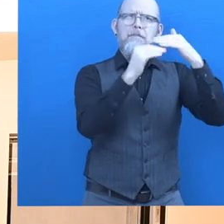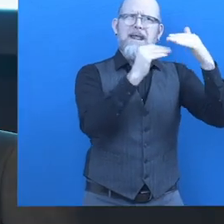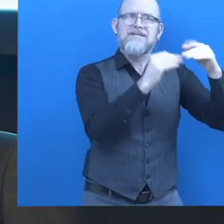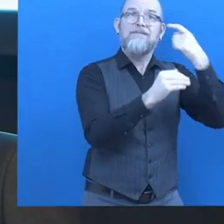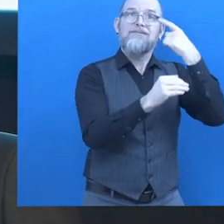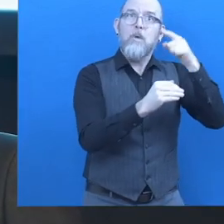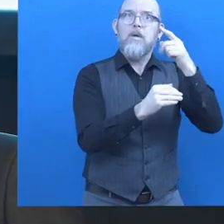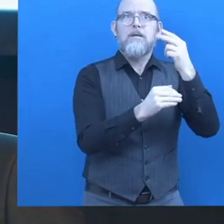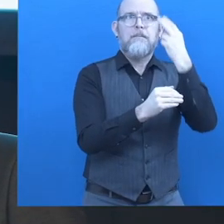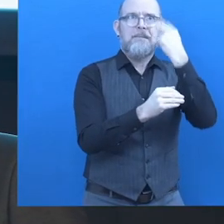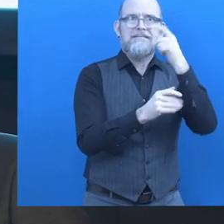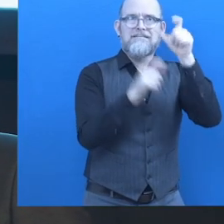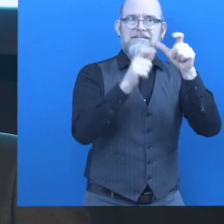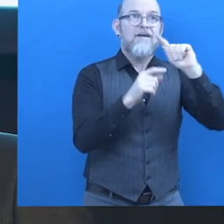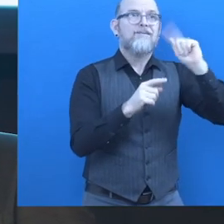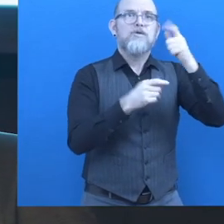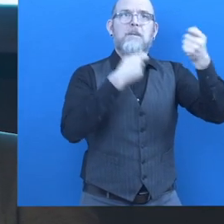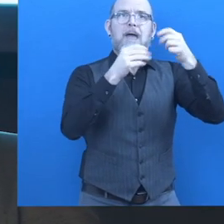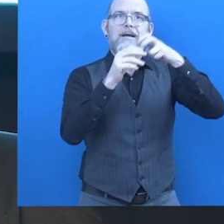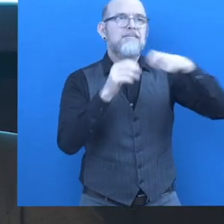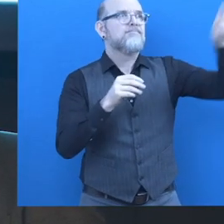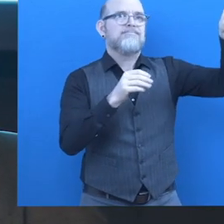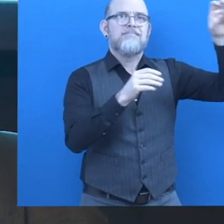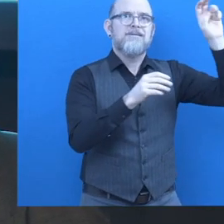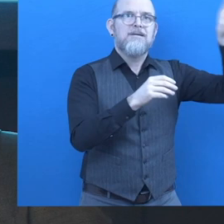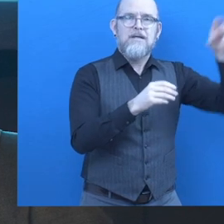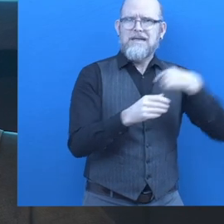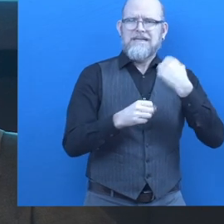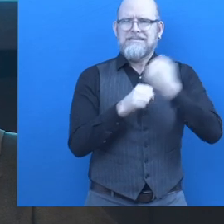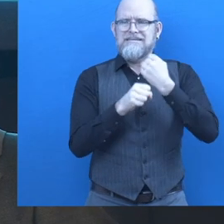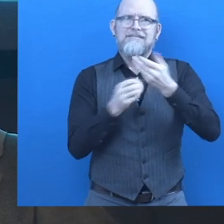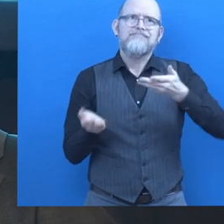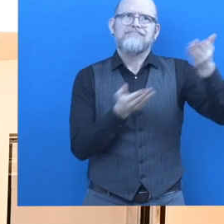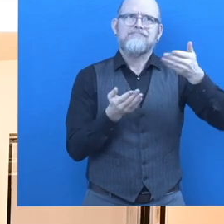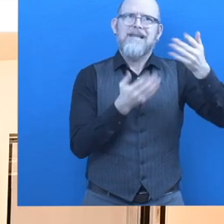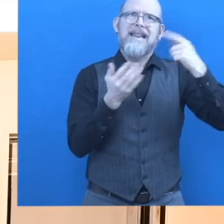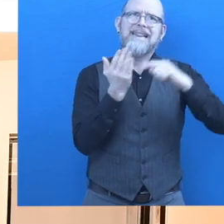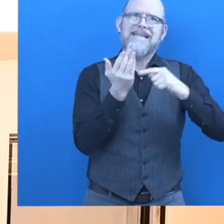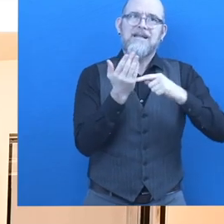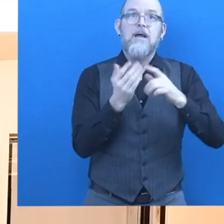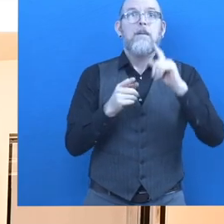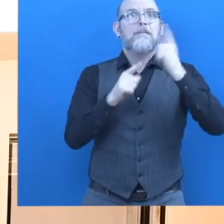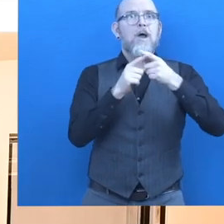possible. Of course, this has on the one hand a social and, of course, an economic impact.